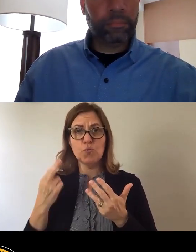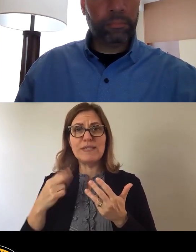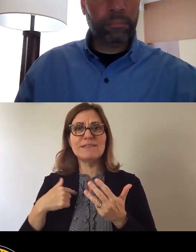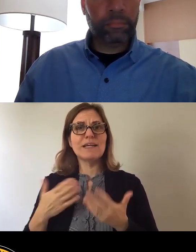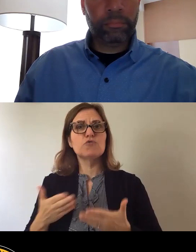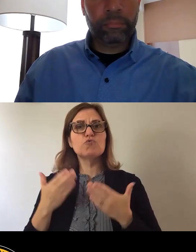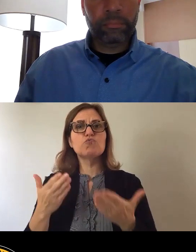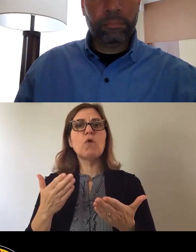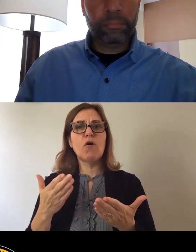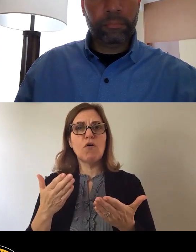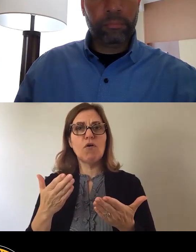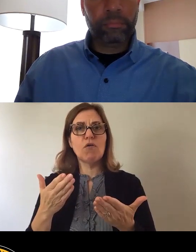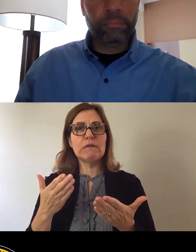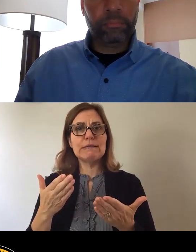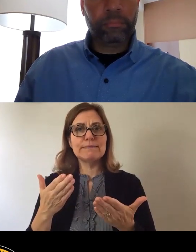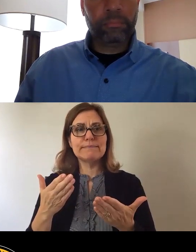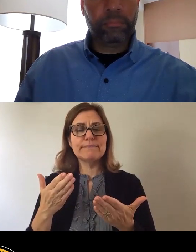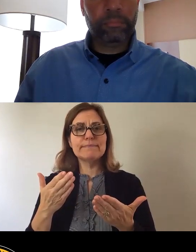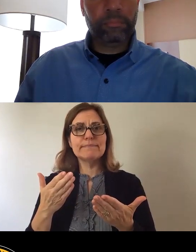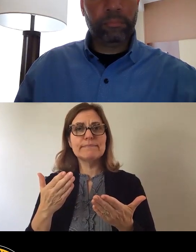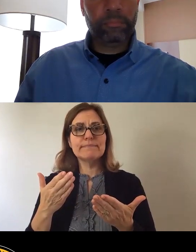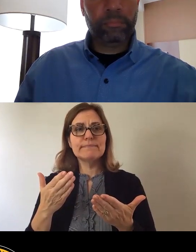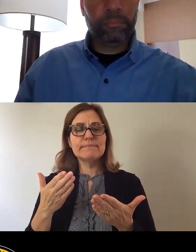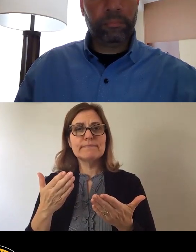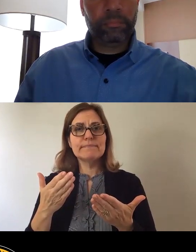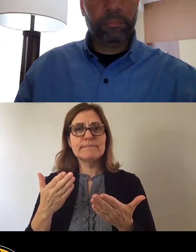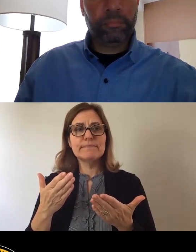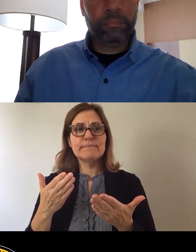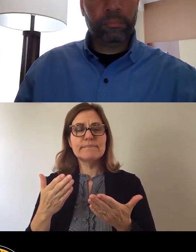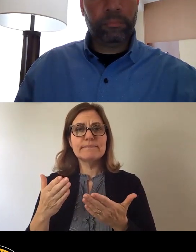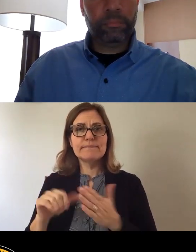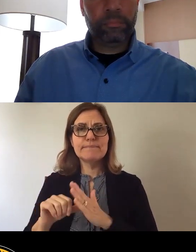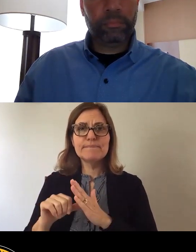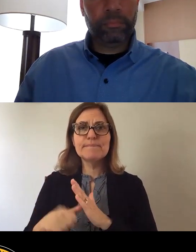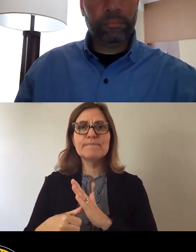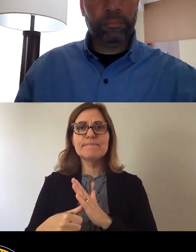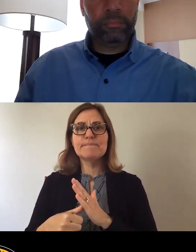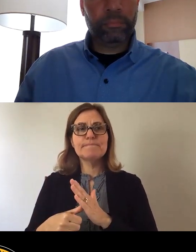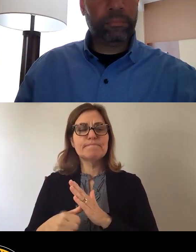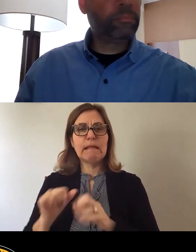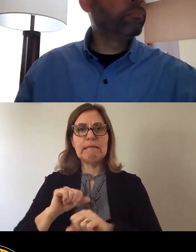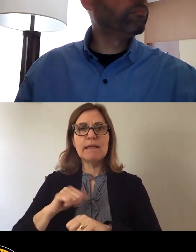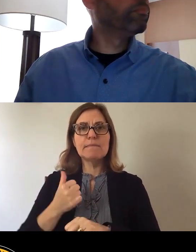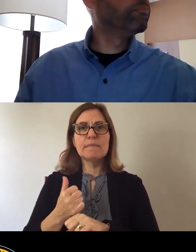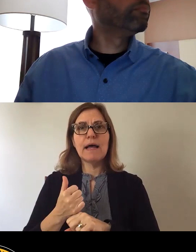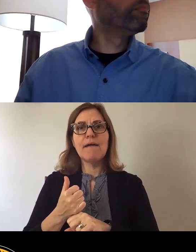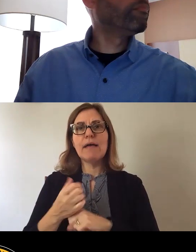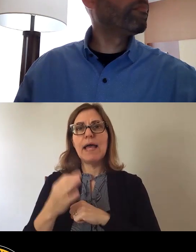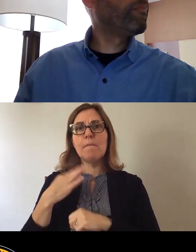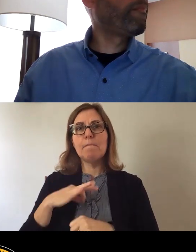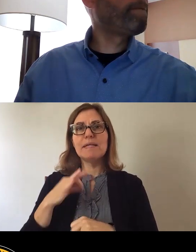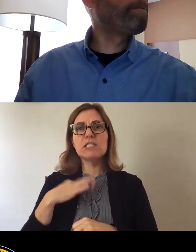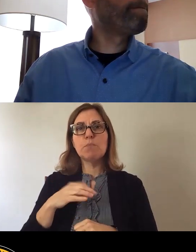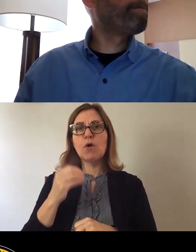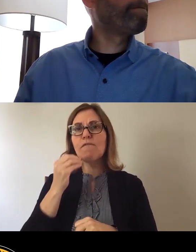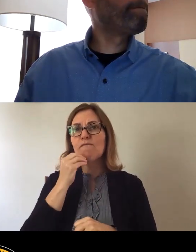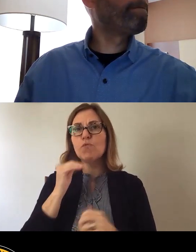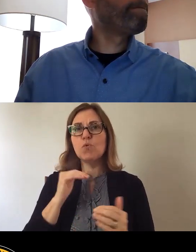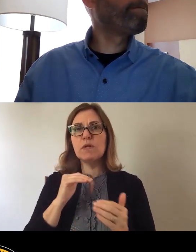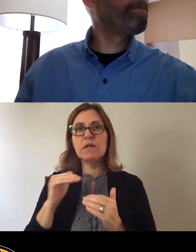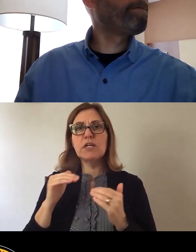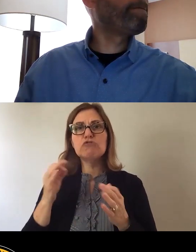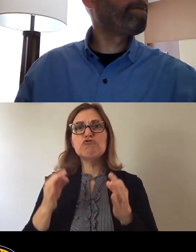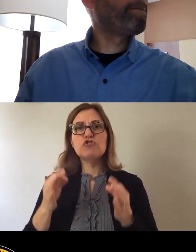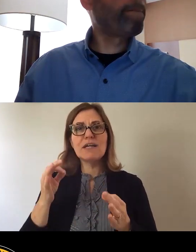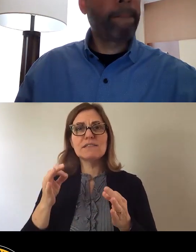in the establishment of a Pittsburgh food justice fund with at least an investment of $10 million.